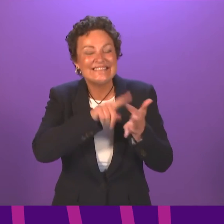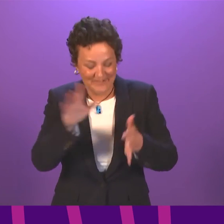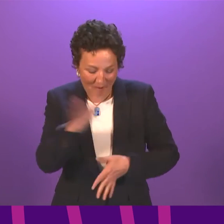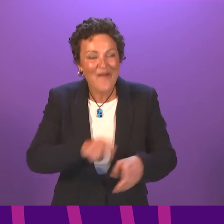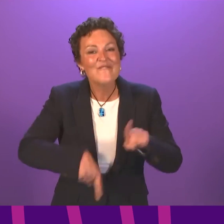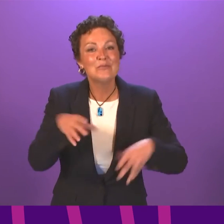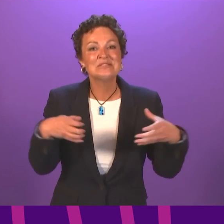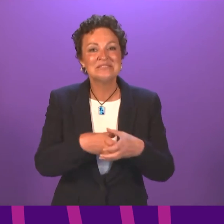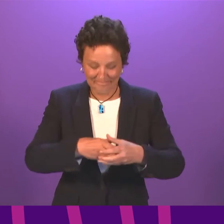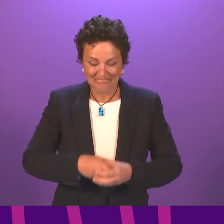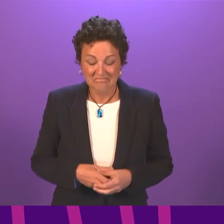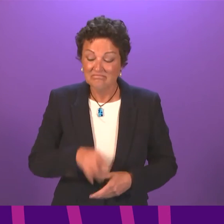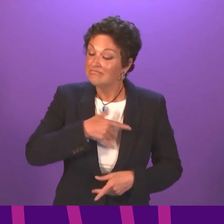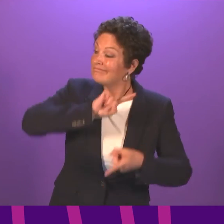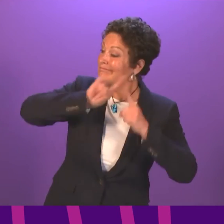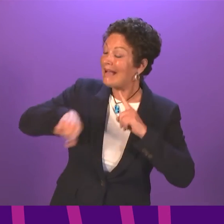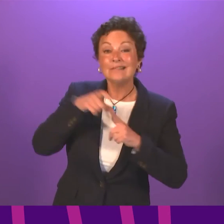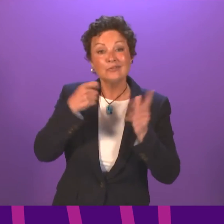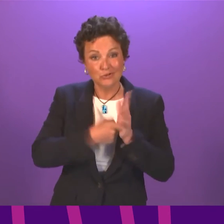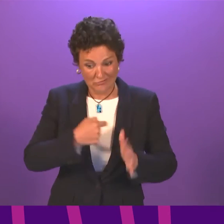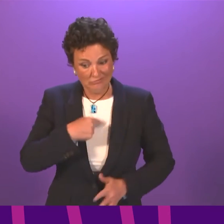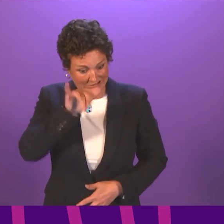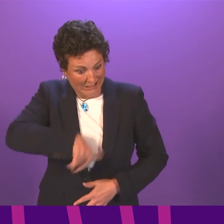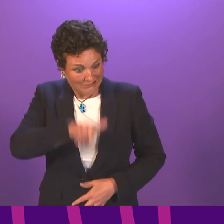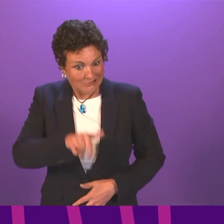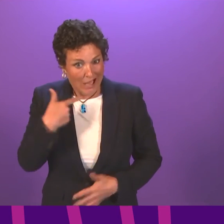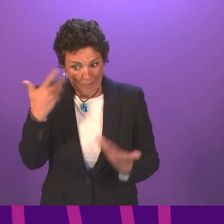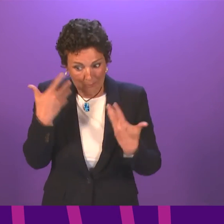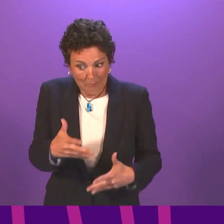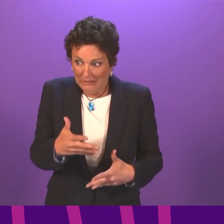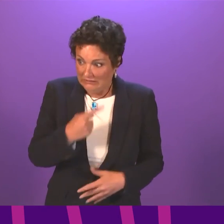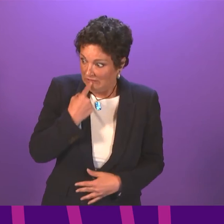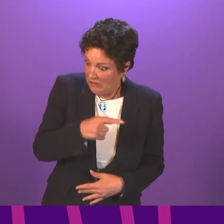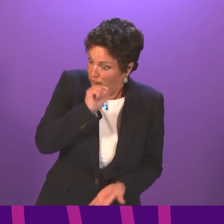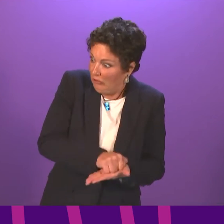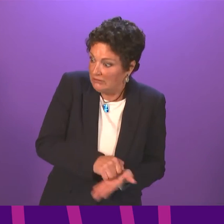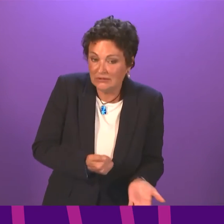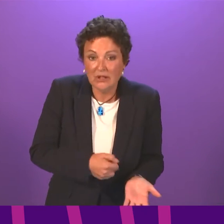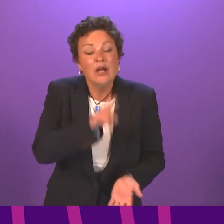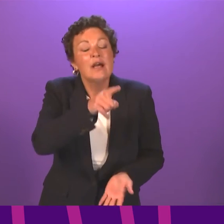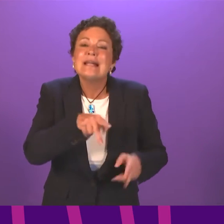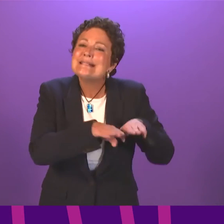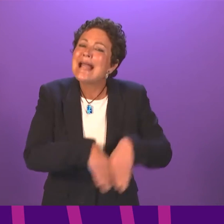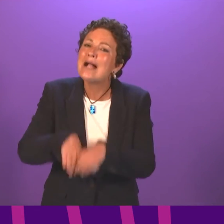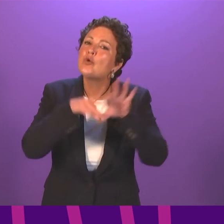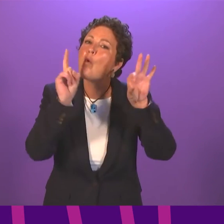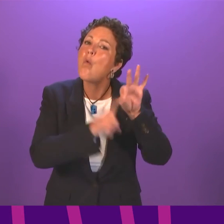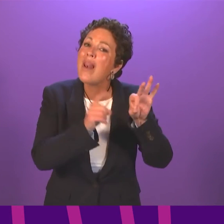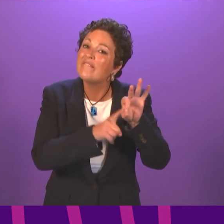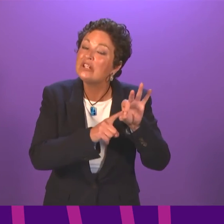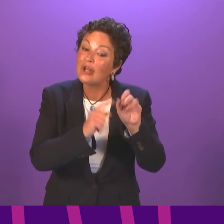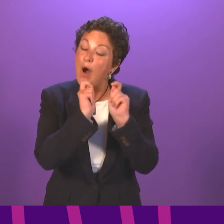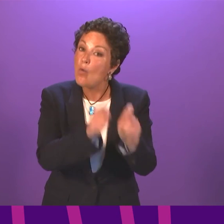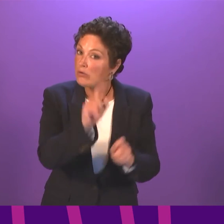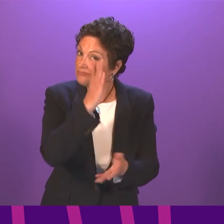I stand by that statement absolutely. This year's National Qualifications Awards are based on teacher